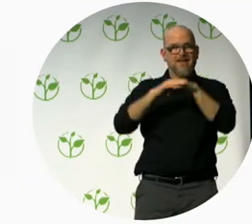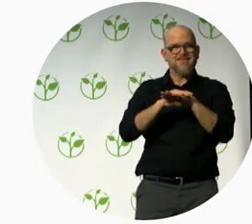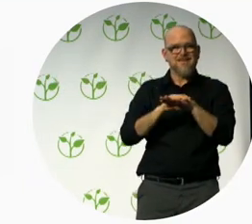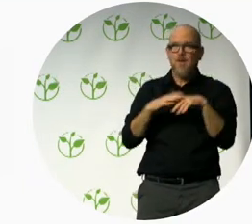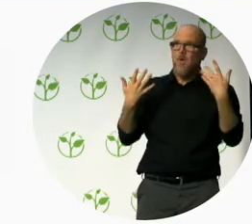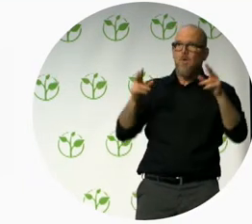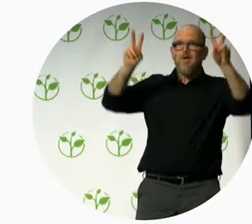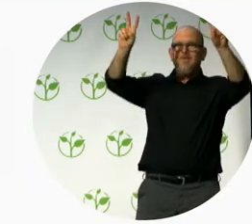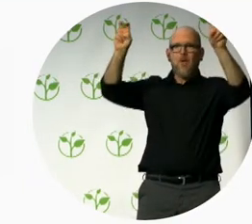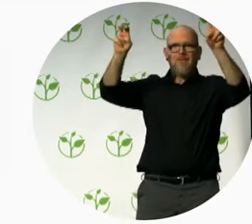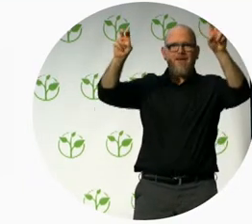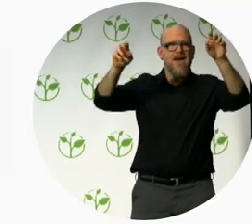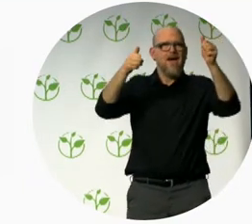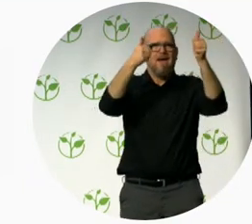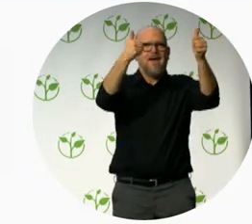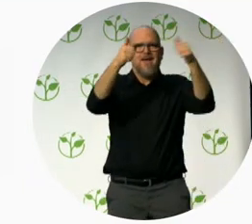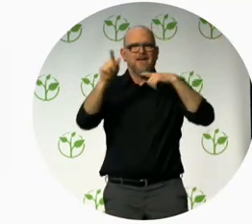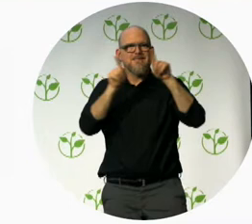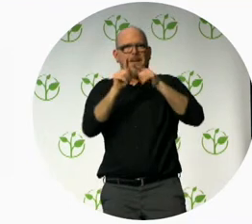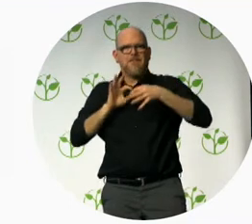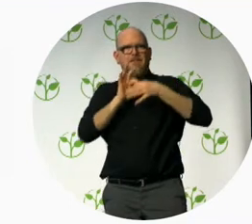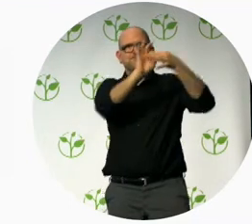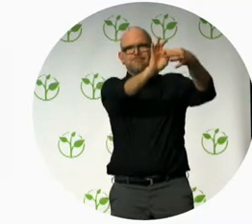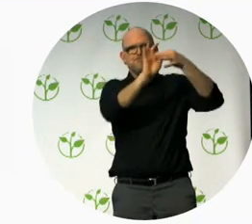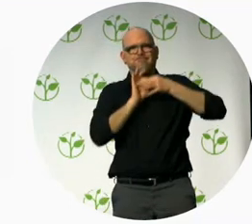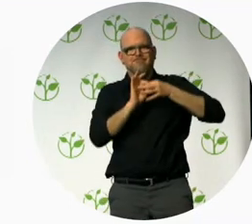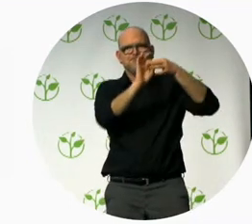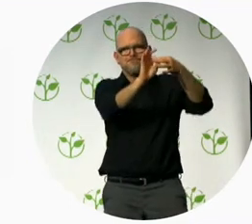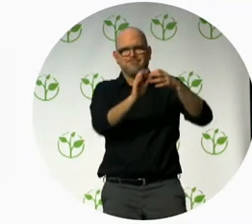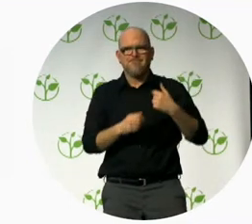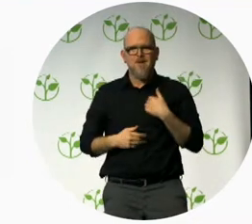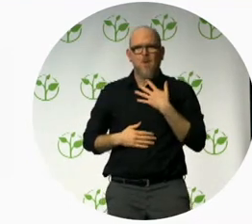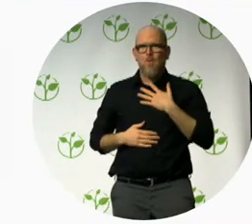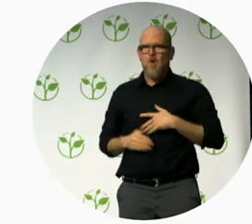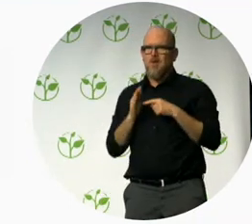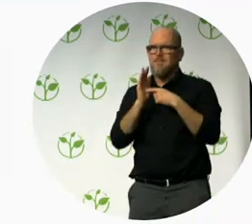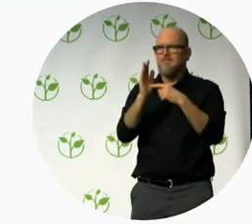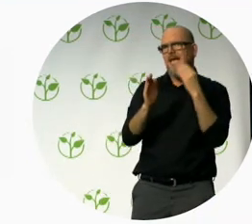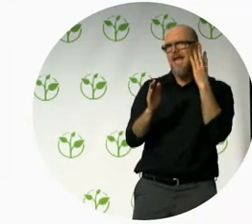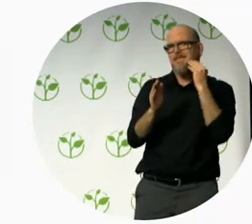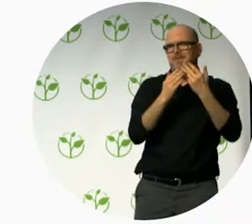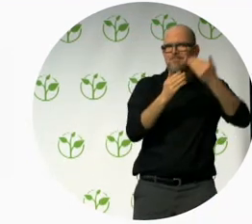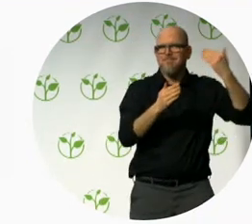So I would like to both share a bit of our best practices and our plans for the future.